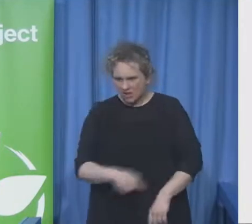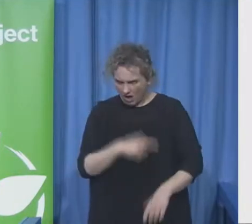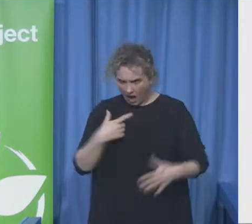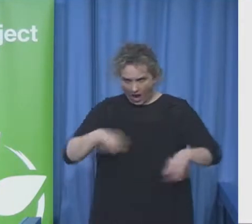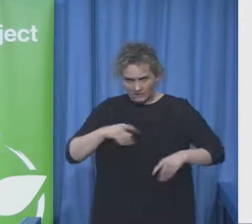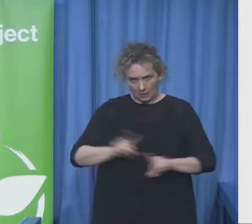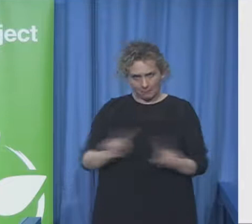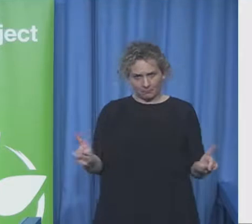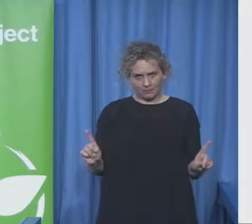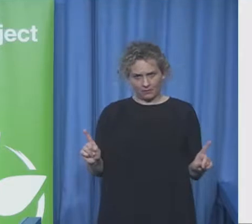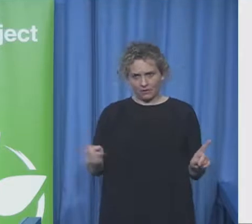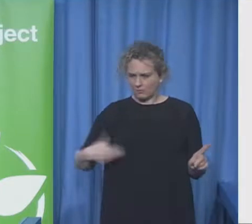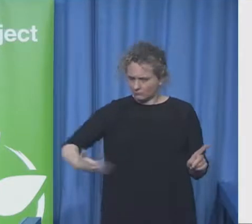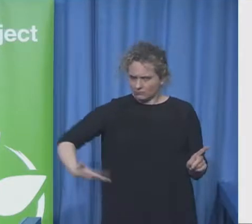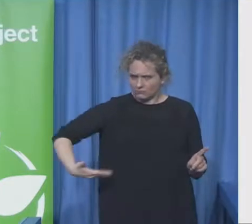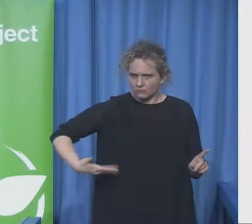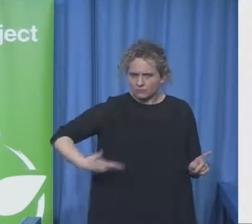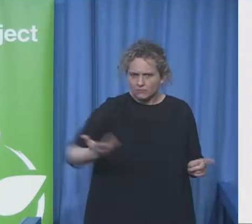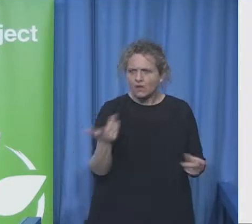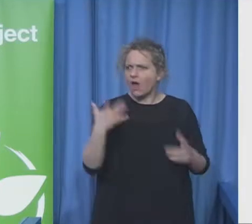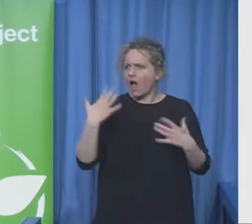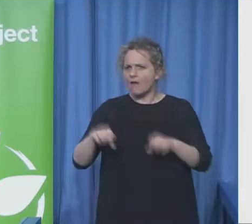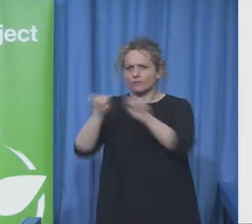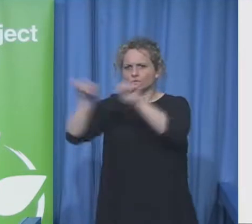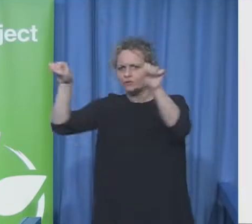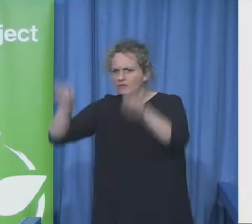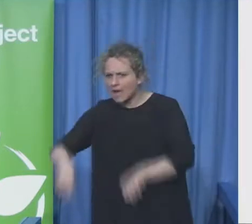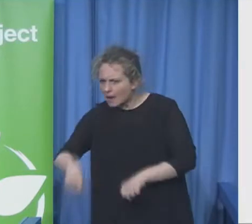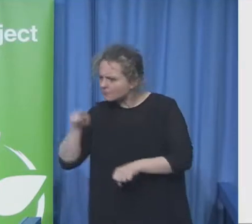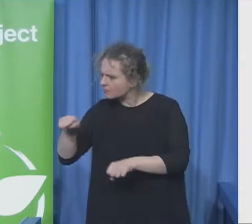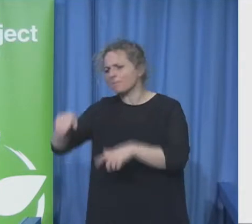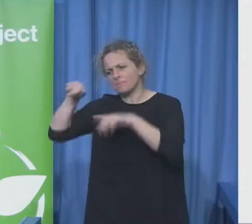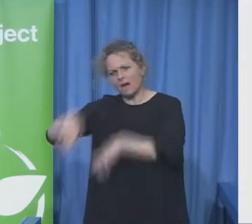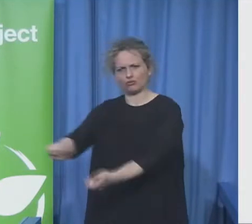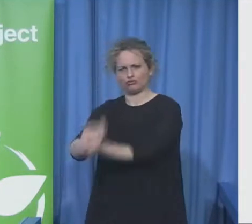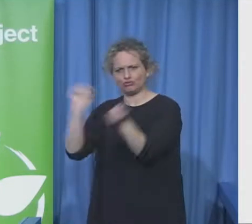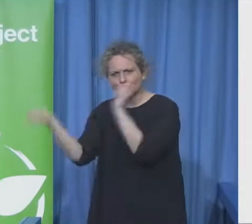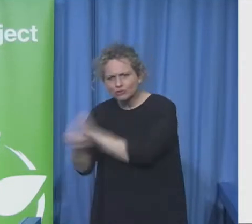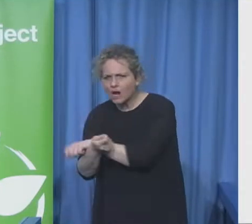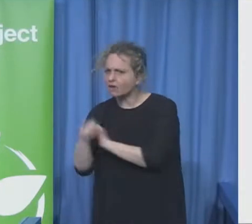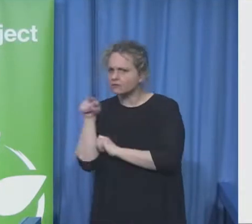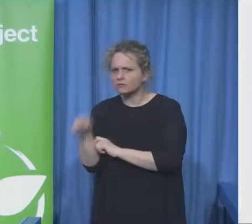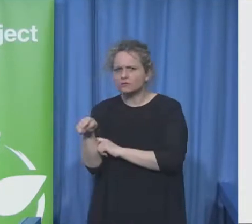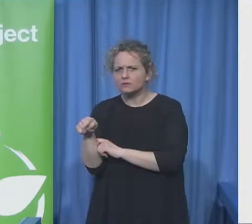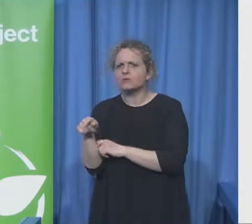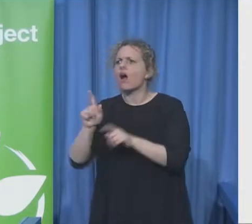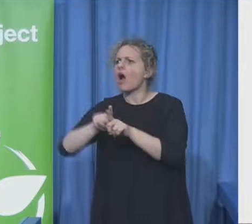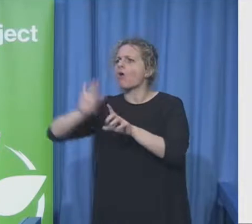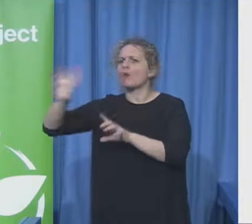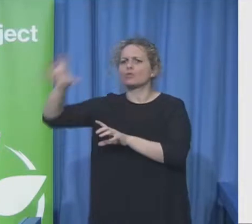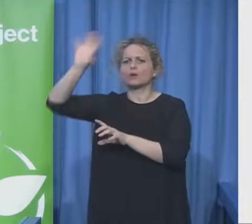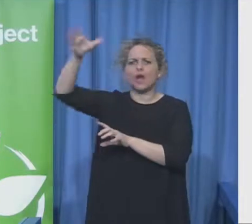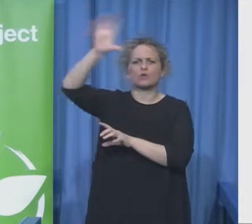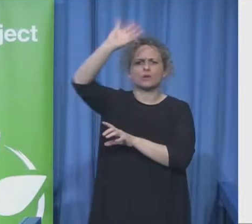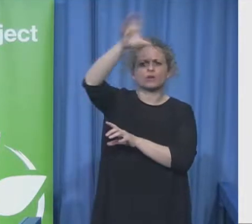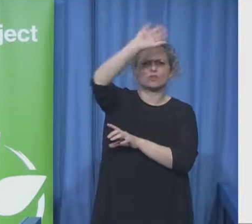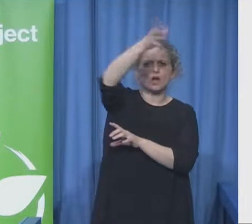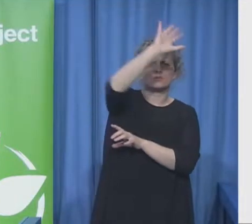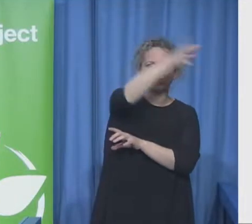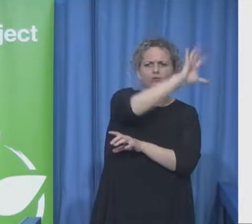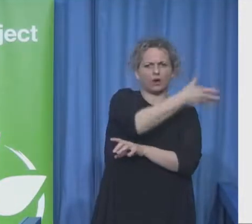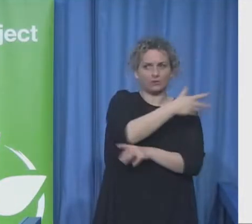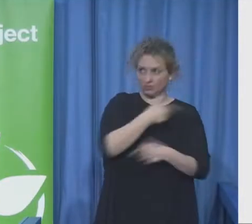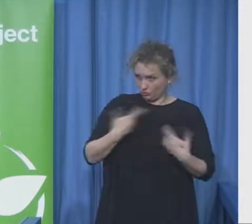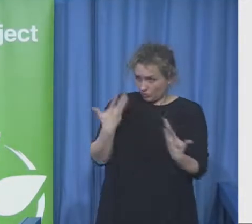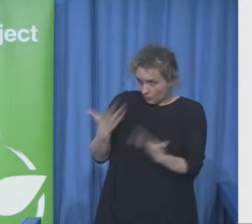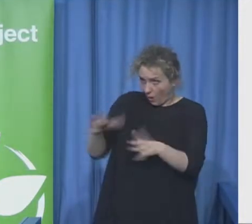operating you know the way we define what is and is not acceptable behavior in the countries in which we live is acceptable and i note that the assumption